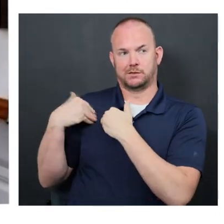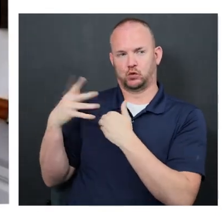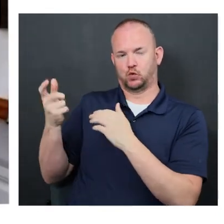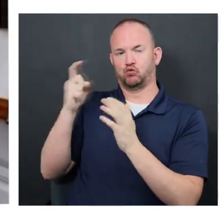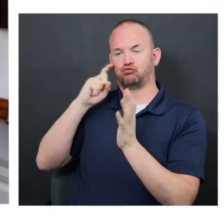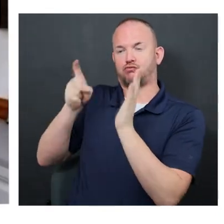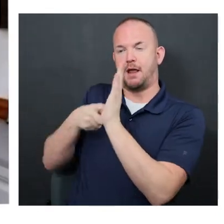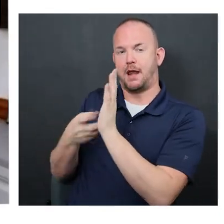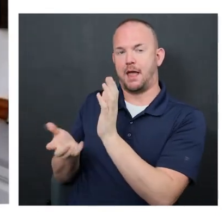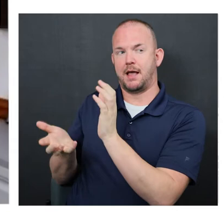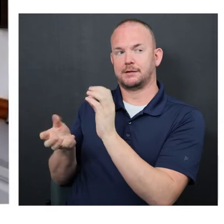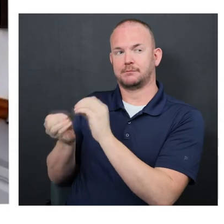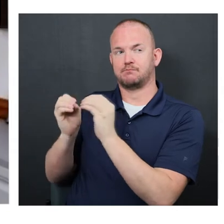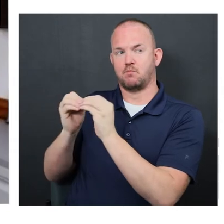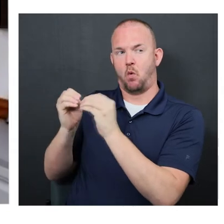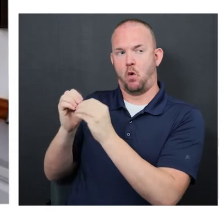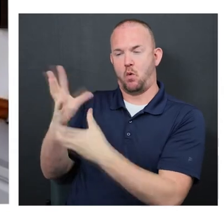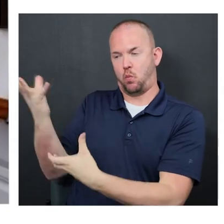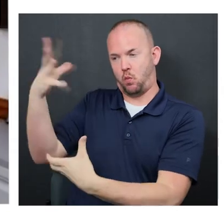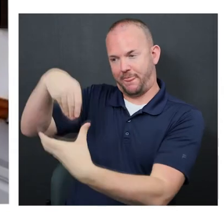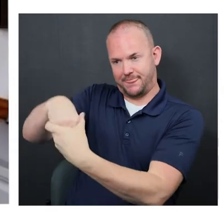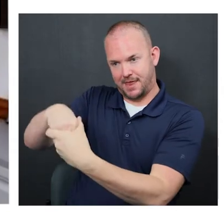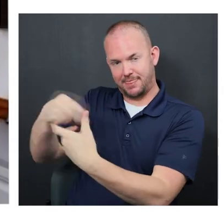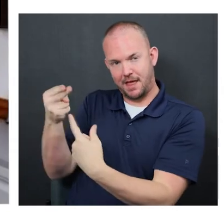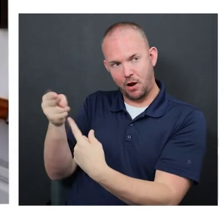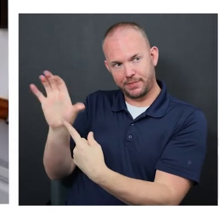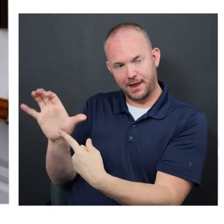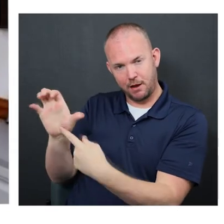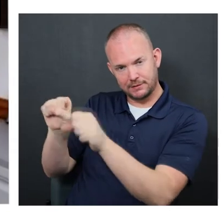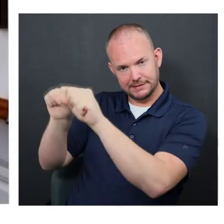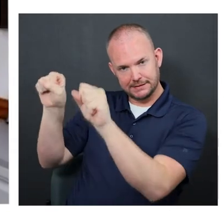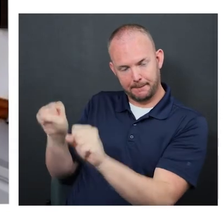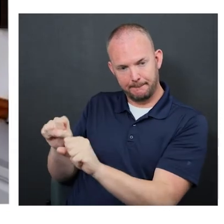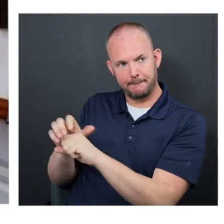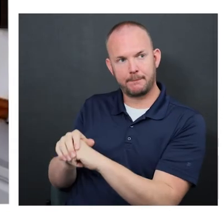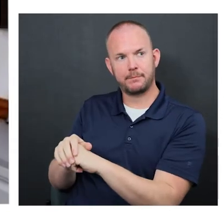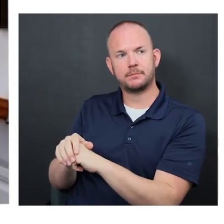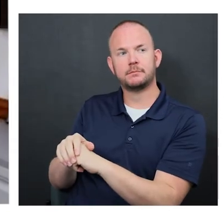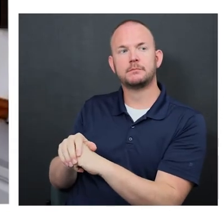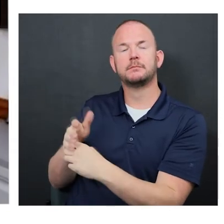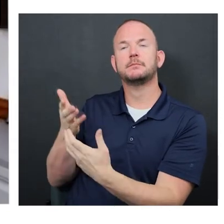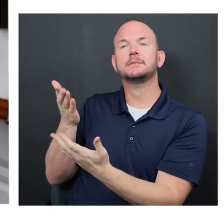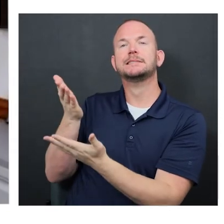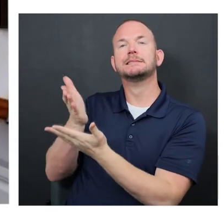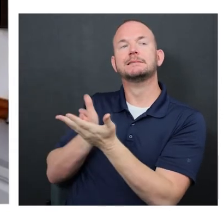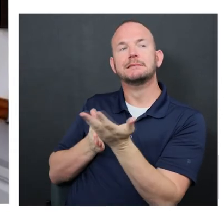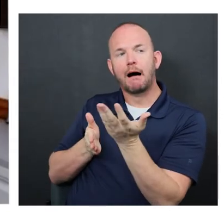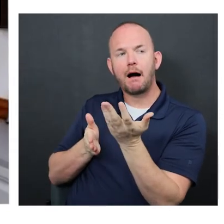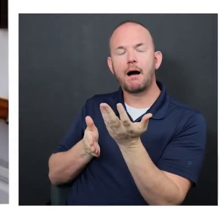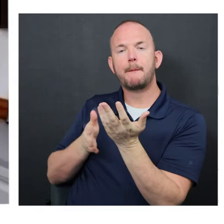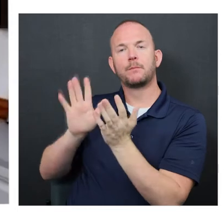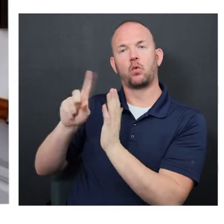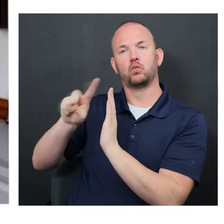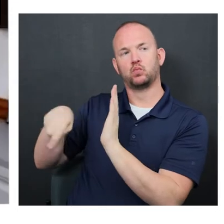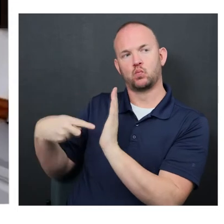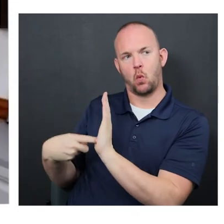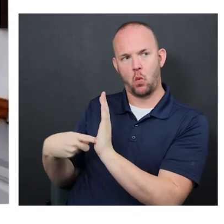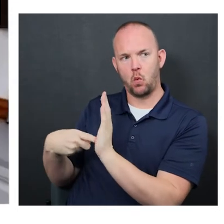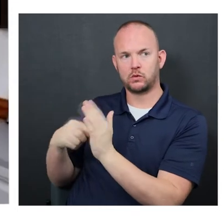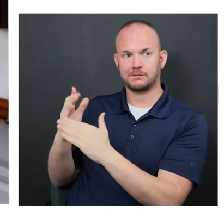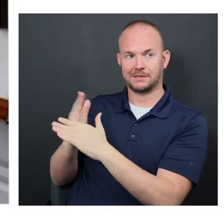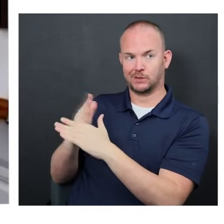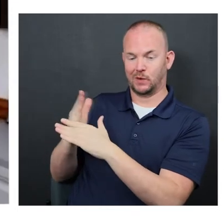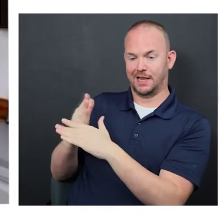recognized for the equal role in the care team? And, uh, some of the, uh, walls